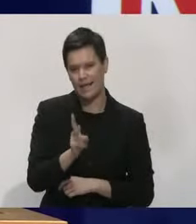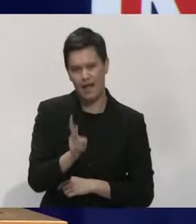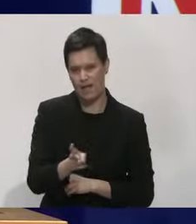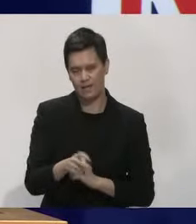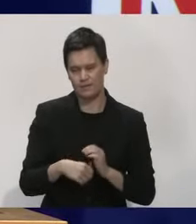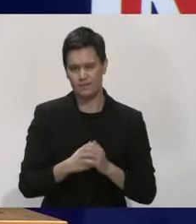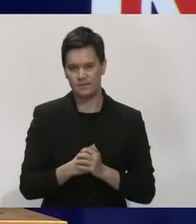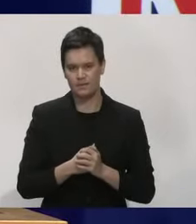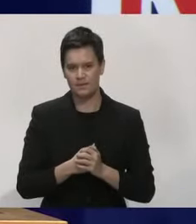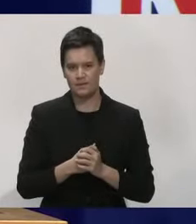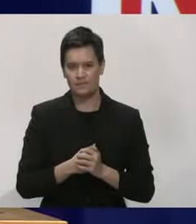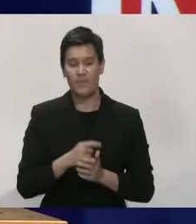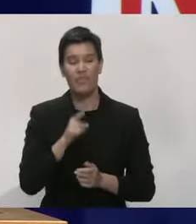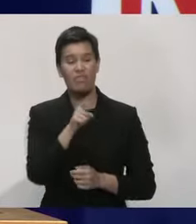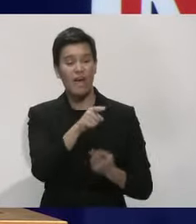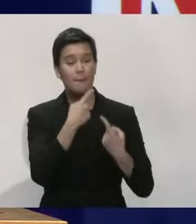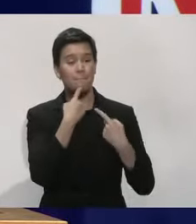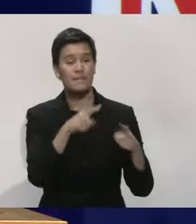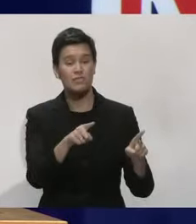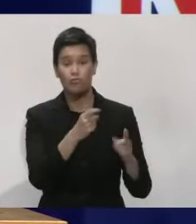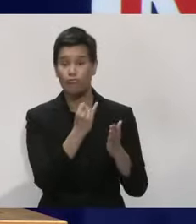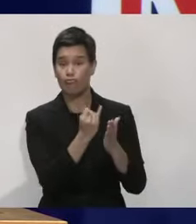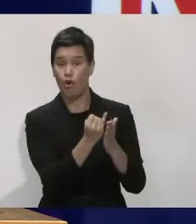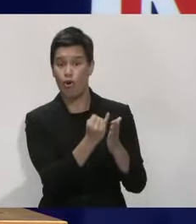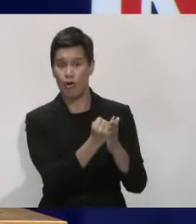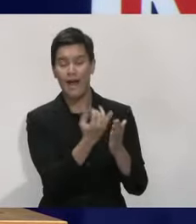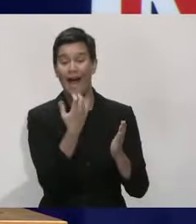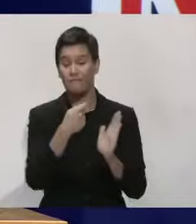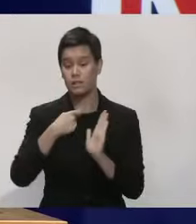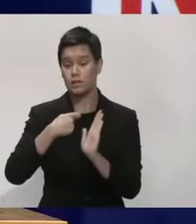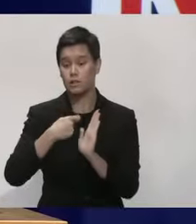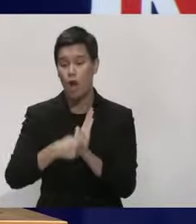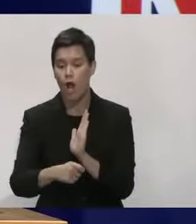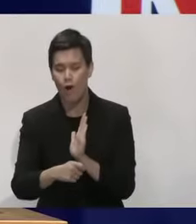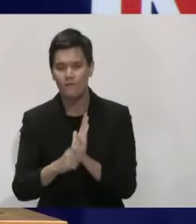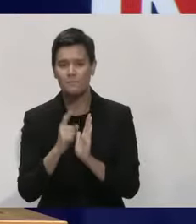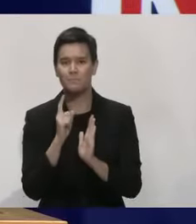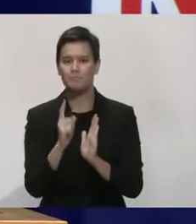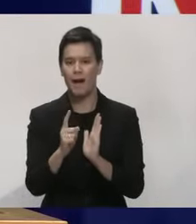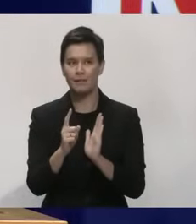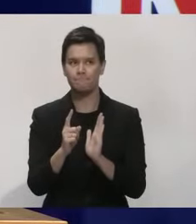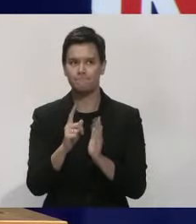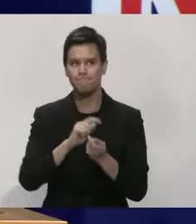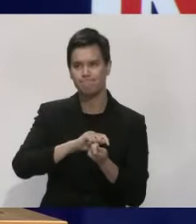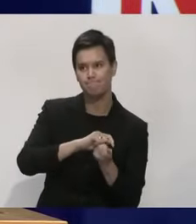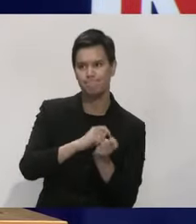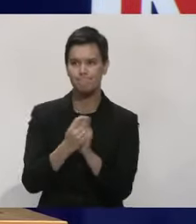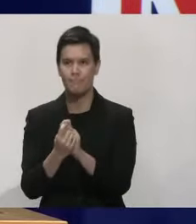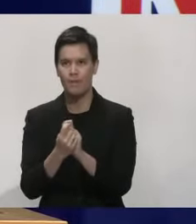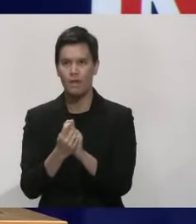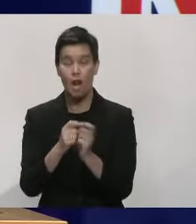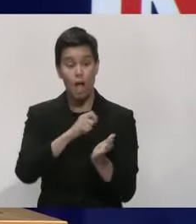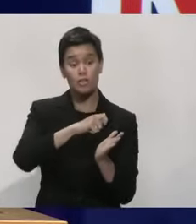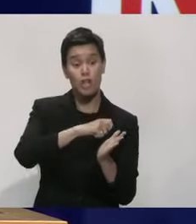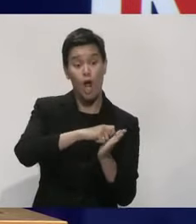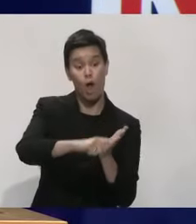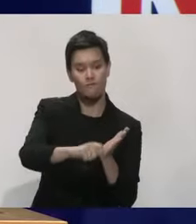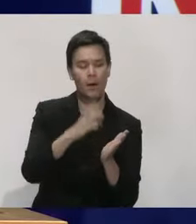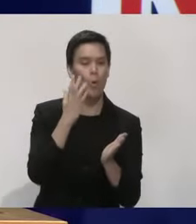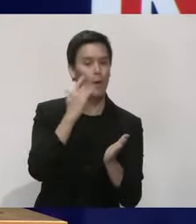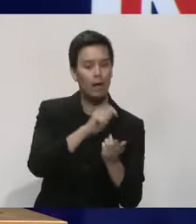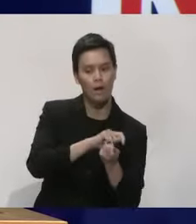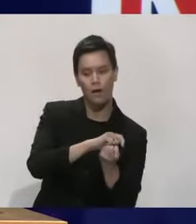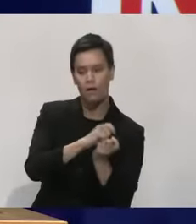was signed out clinically and it was appropriate that in the conversion into a message for the public, an error was made